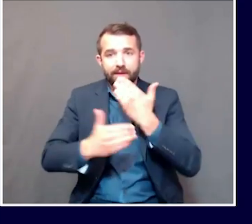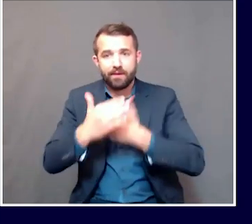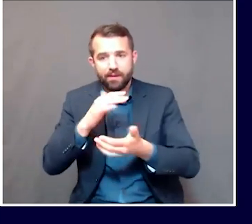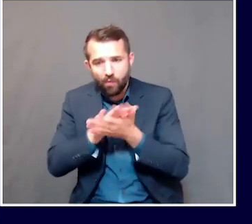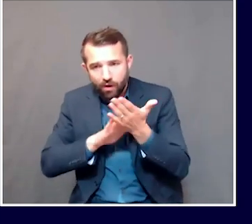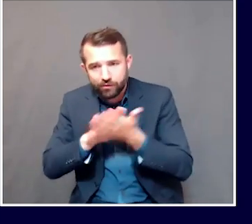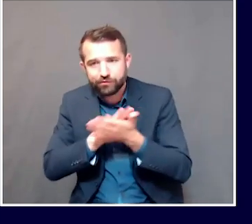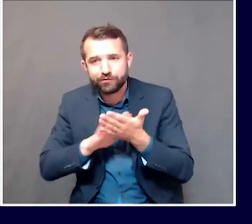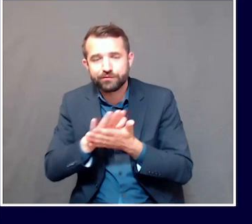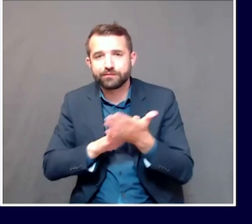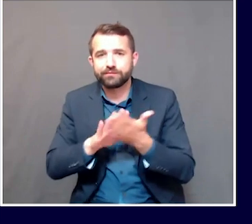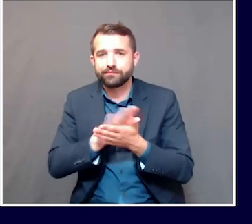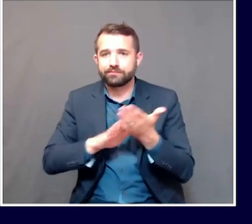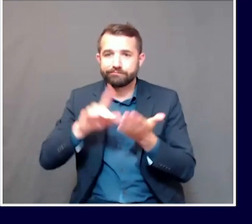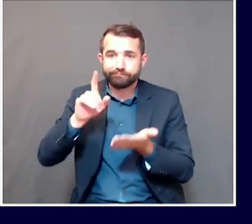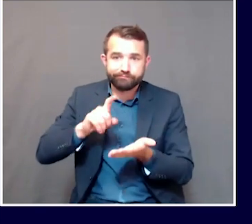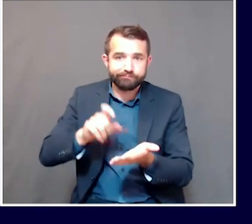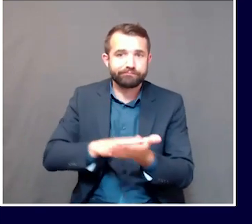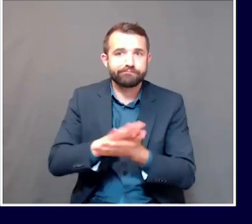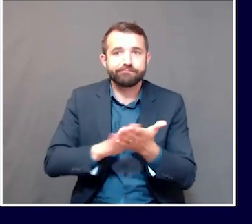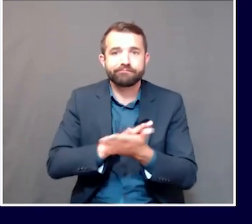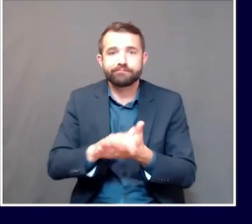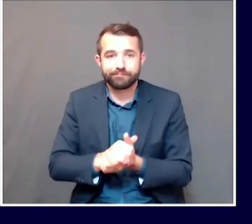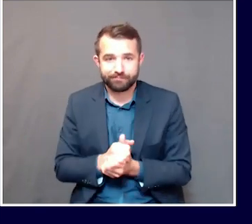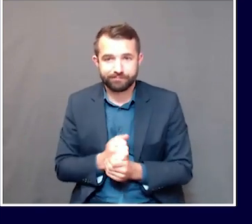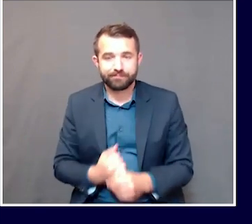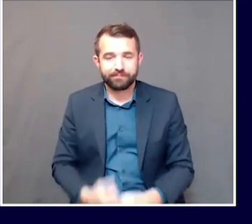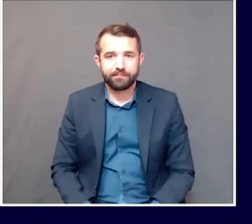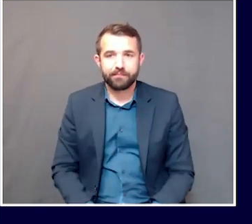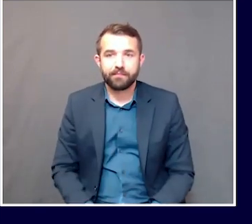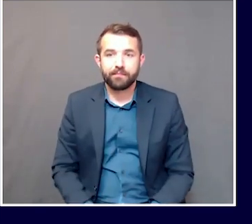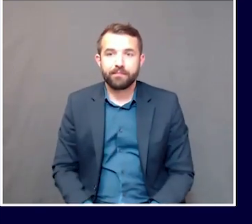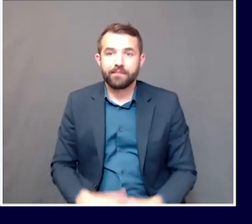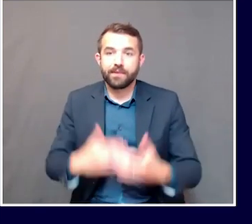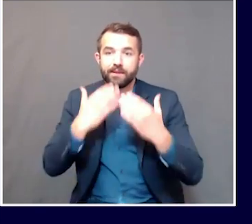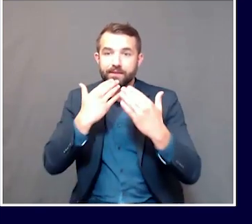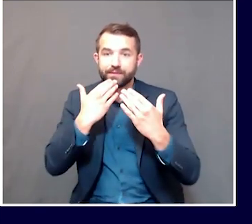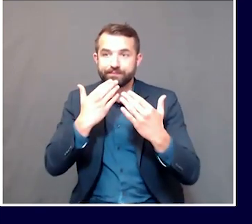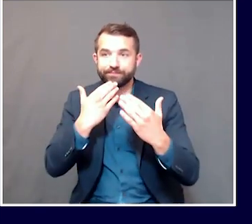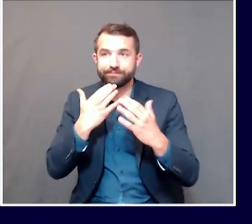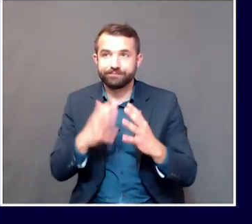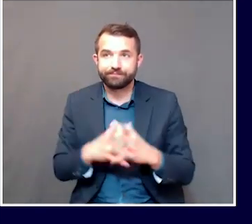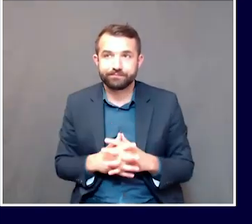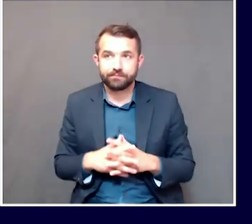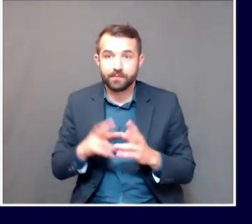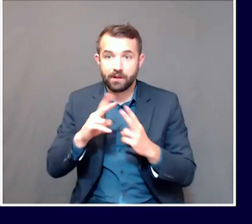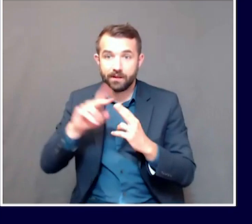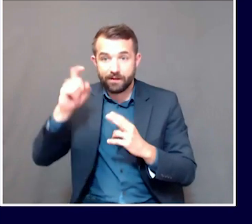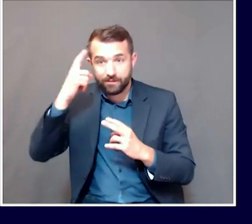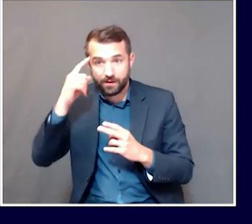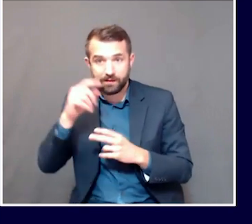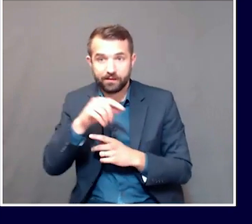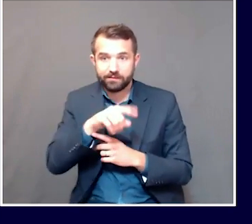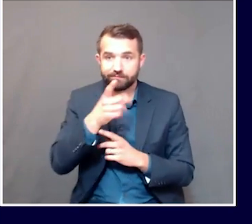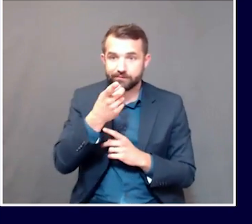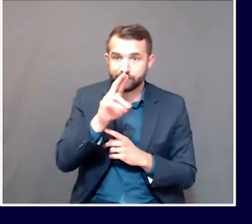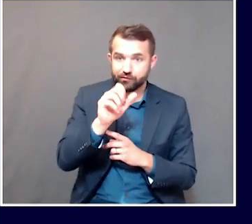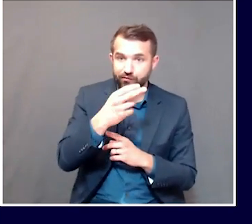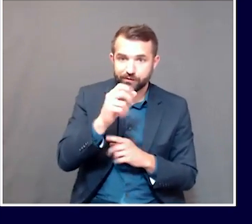washing guidelines. Thank you. And for both, I think, the governor and yourself, if you'd like to weigh in, Dr. Shud,